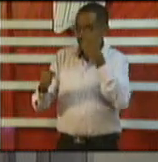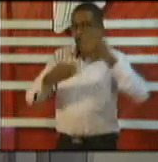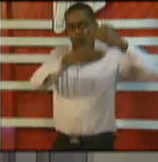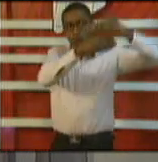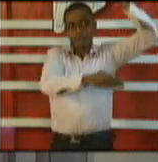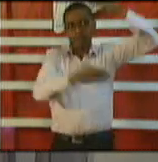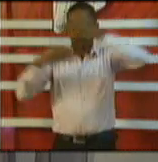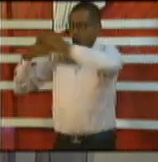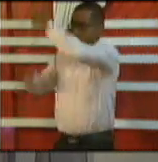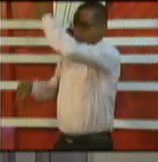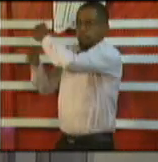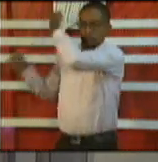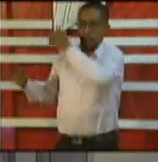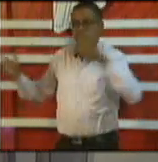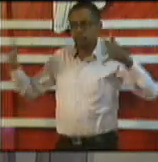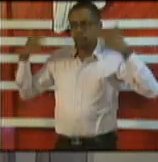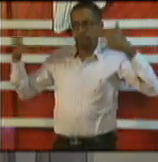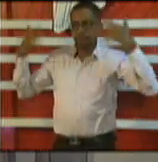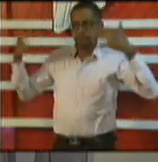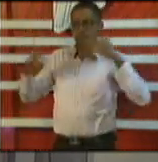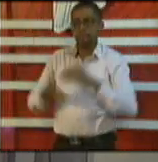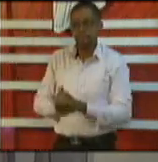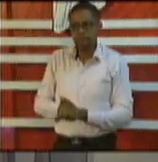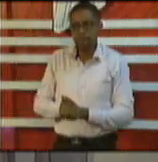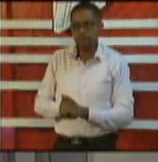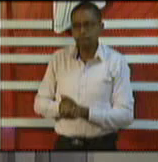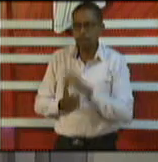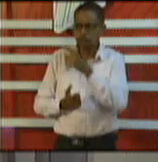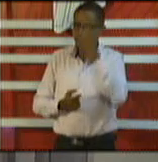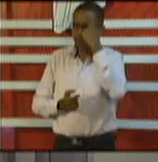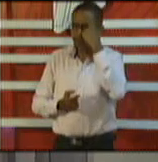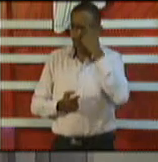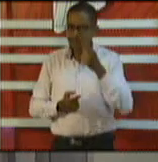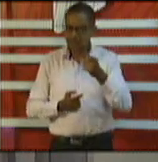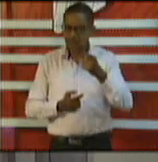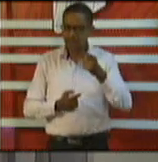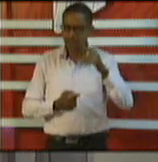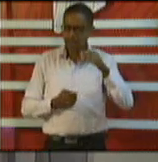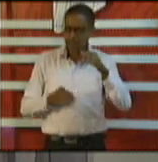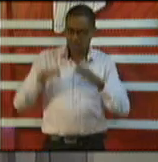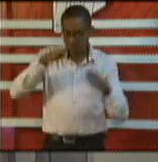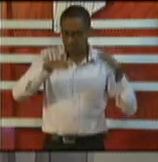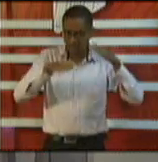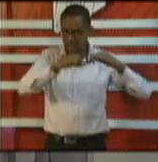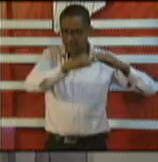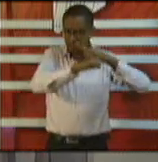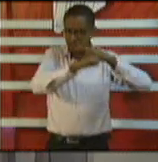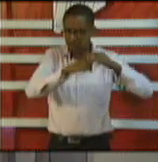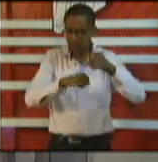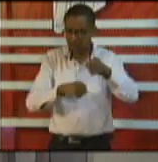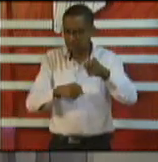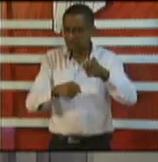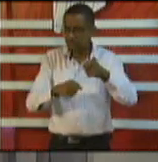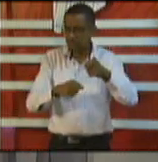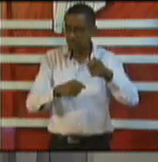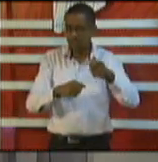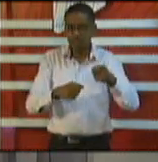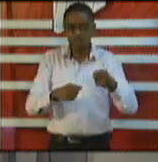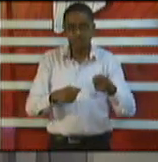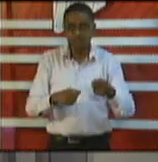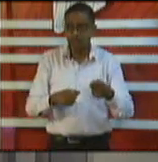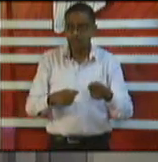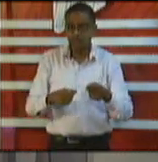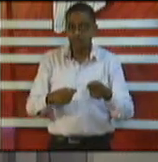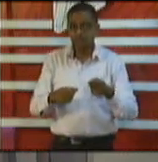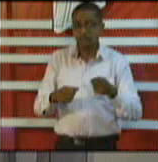once you are sensible once you don't congregate on top of one another as we saw in beaches in